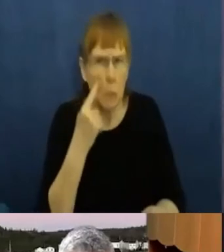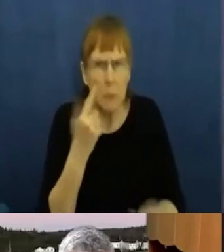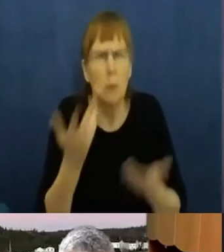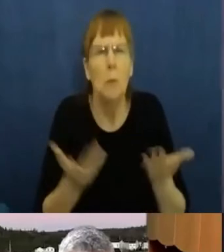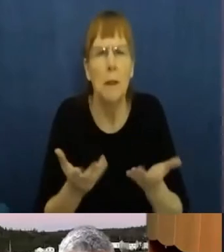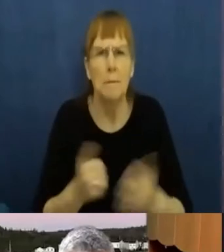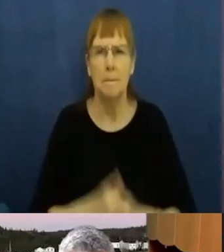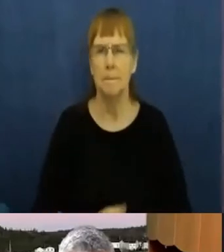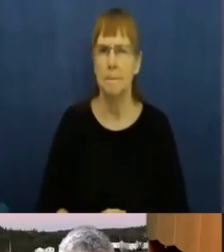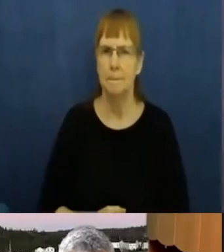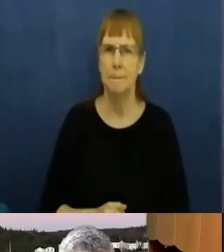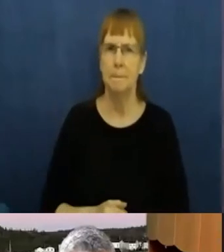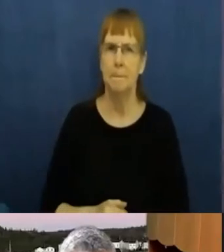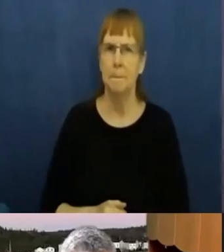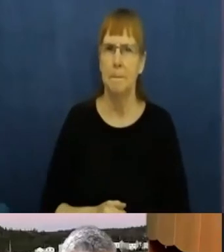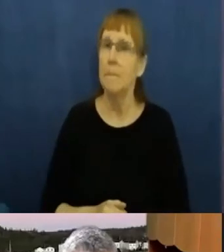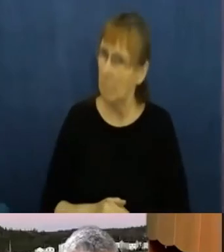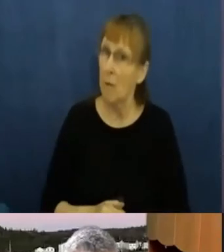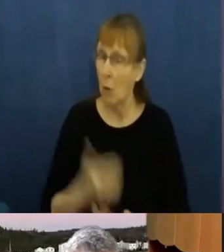Great.